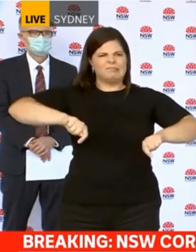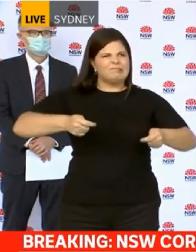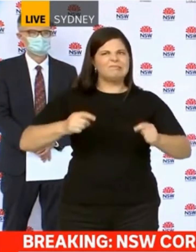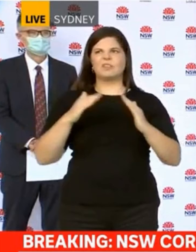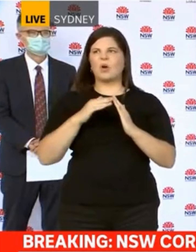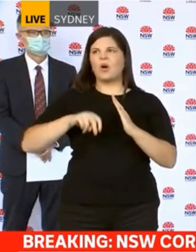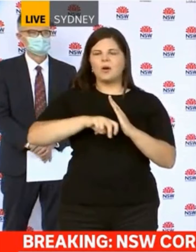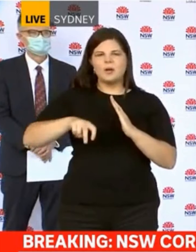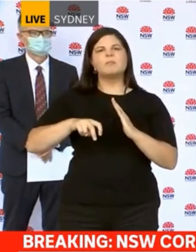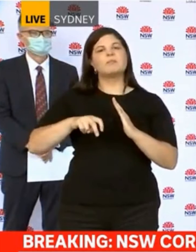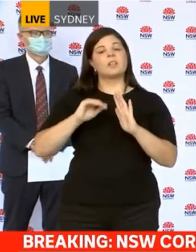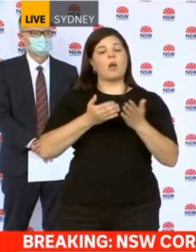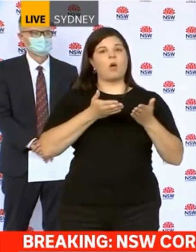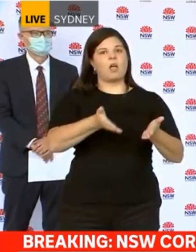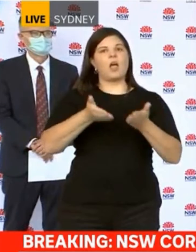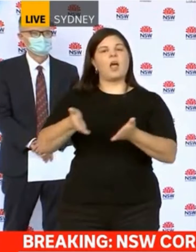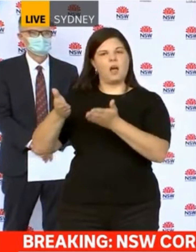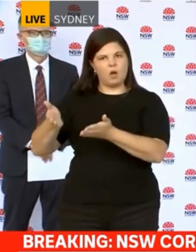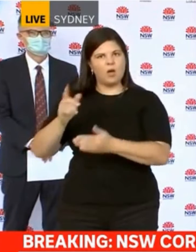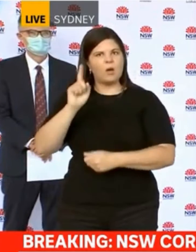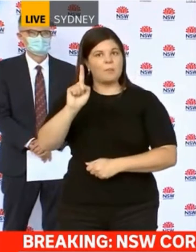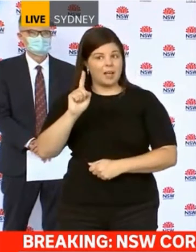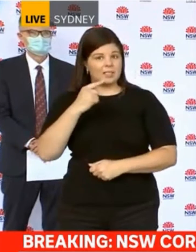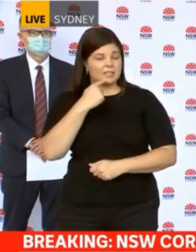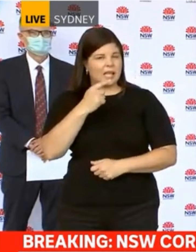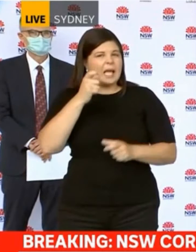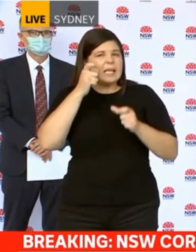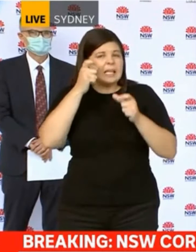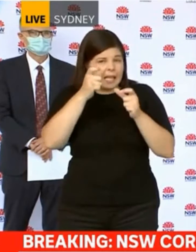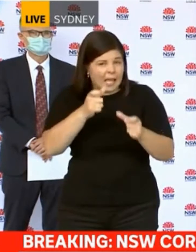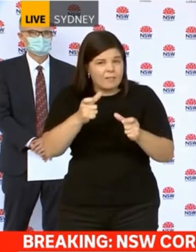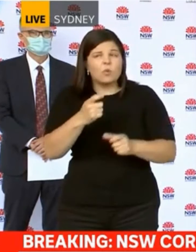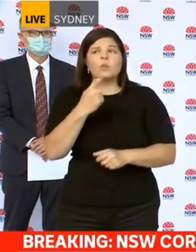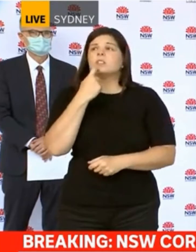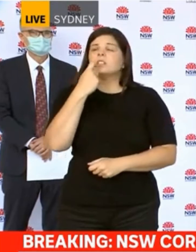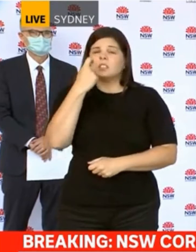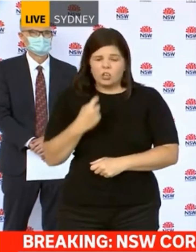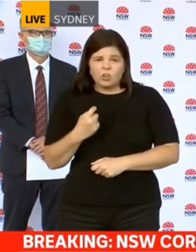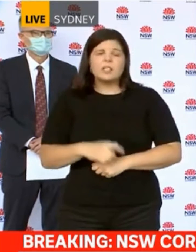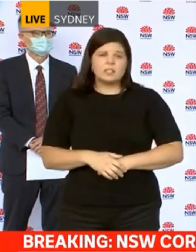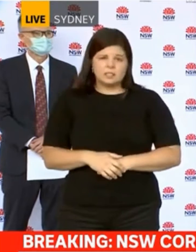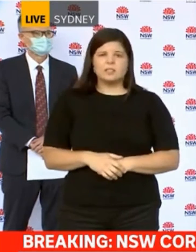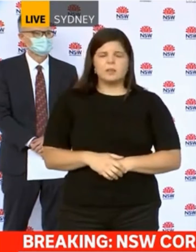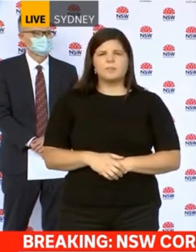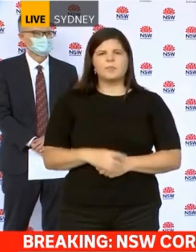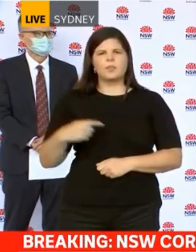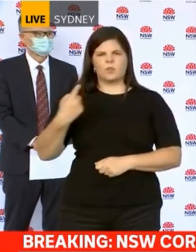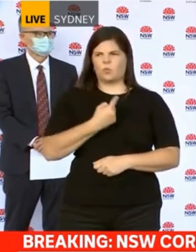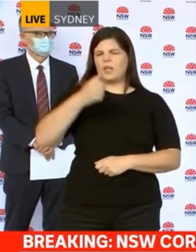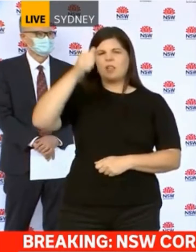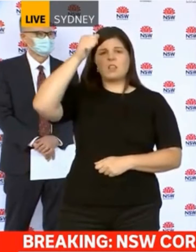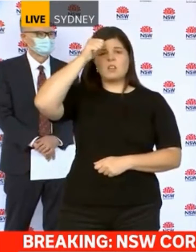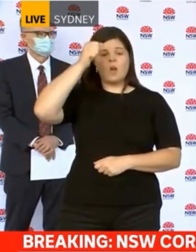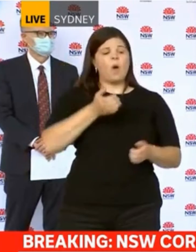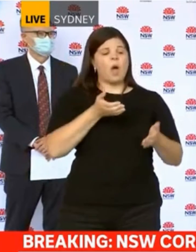Northern Beaches, even though we've been repeating our messages about where we're up to in the pandemic, we still know, we still know that